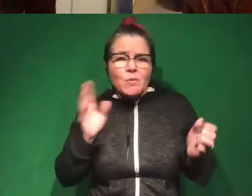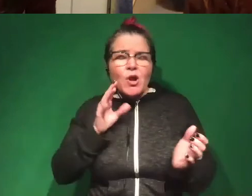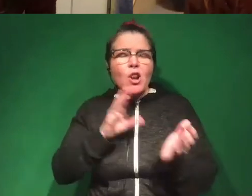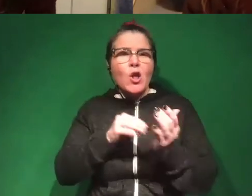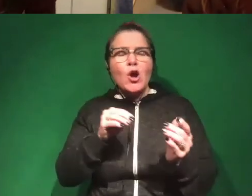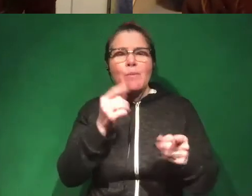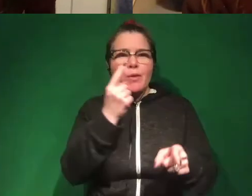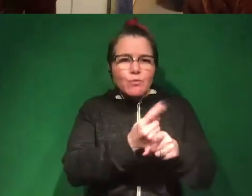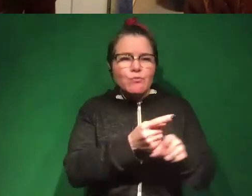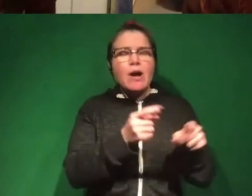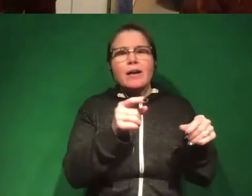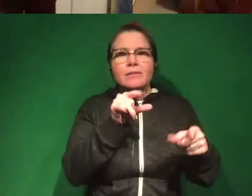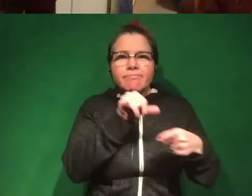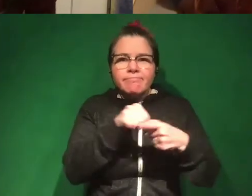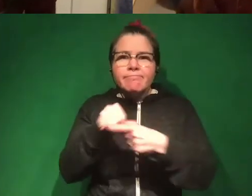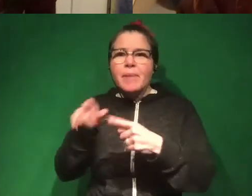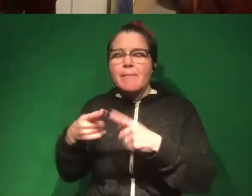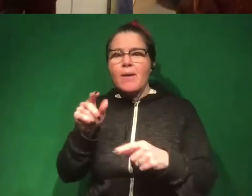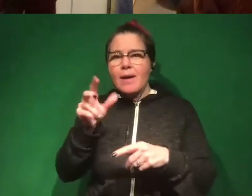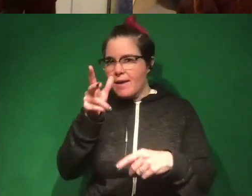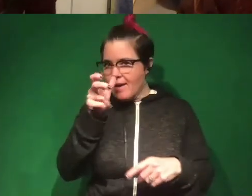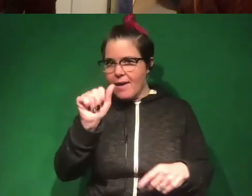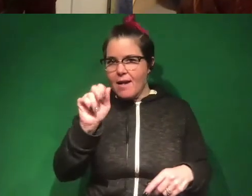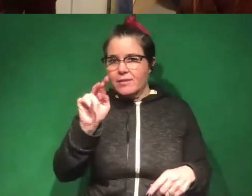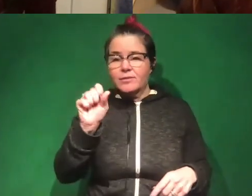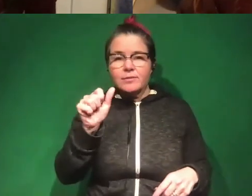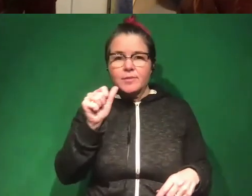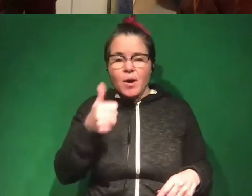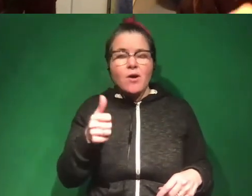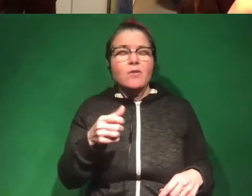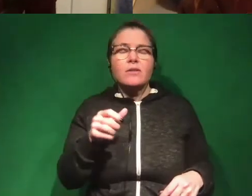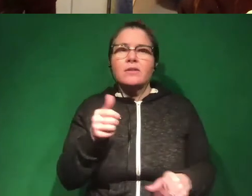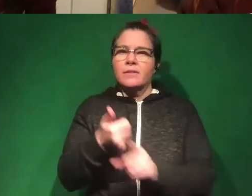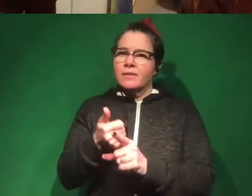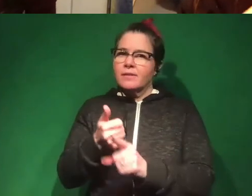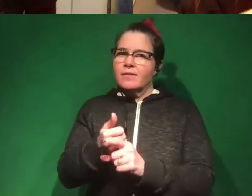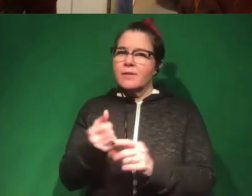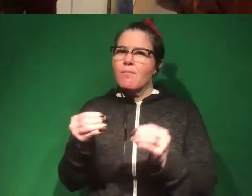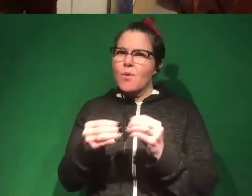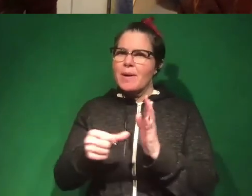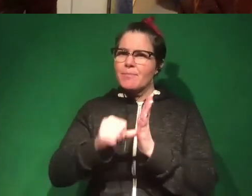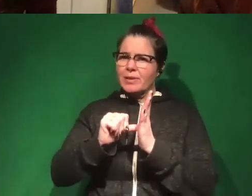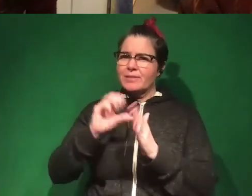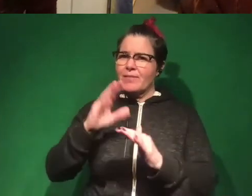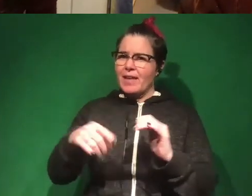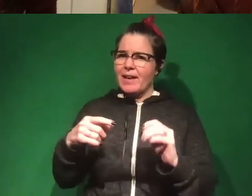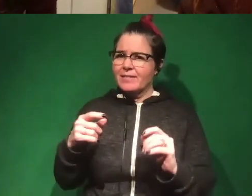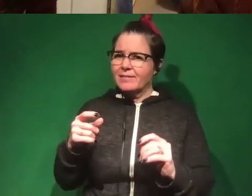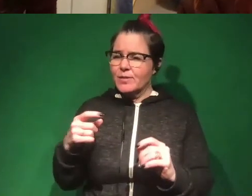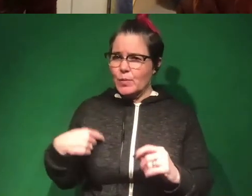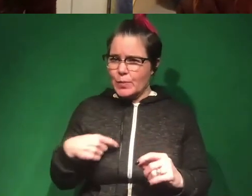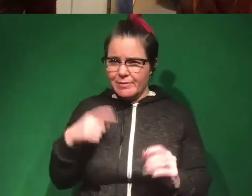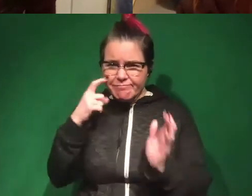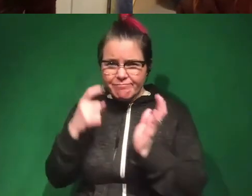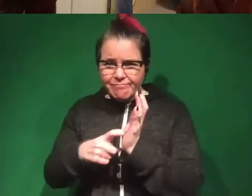terminology about ants tomorrow, um, and all sorts of cool stuff that ants do. Ants are more impressive than we give them credit for across the board.